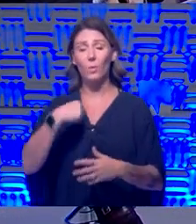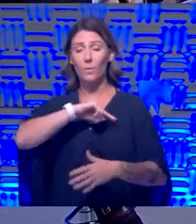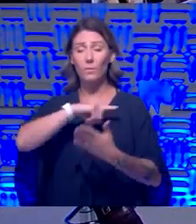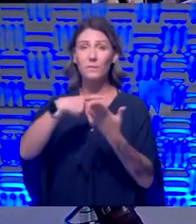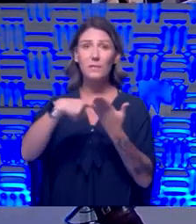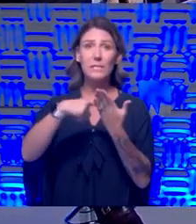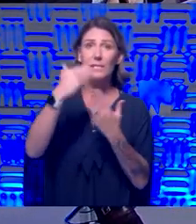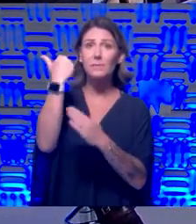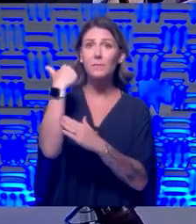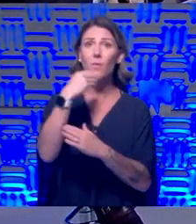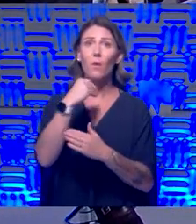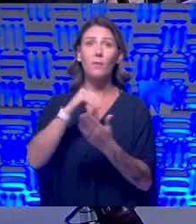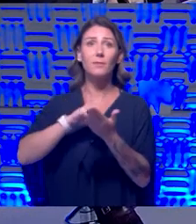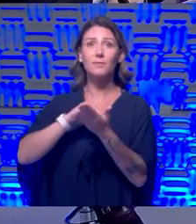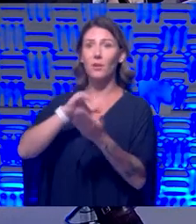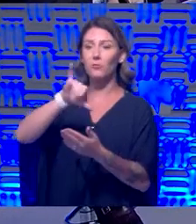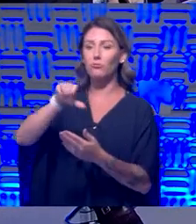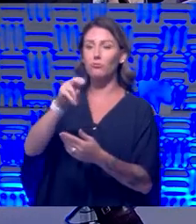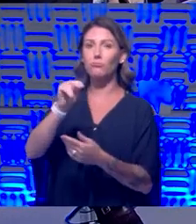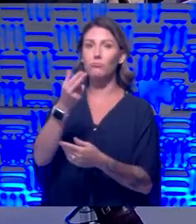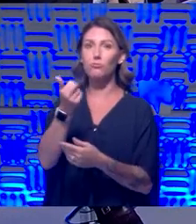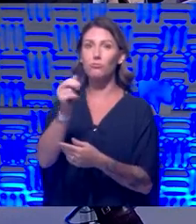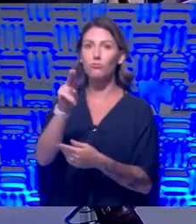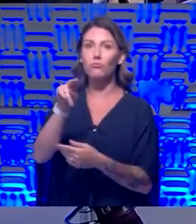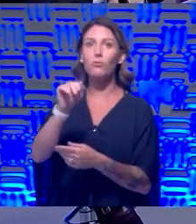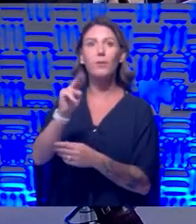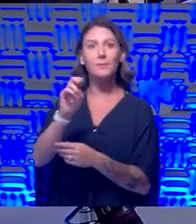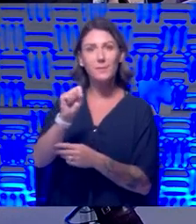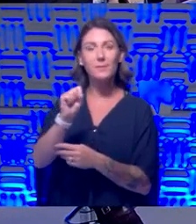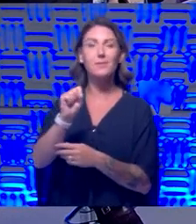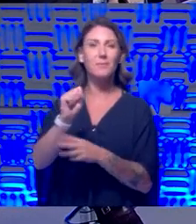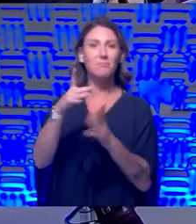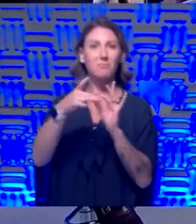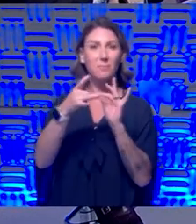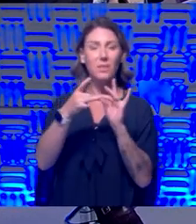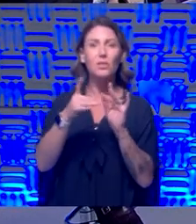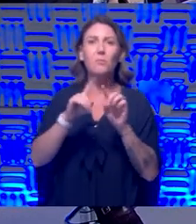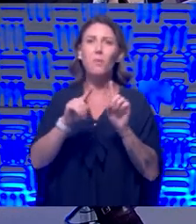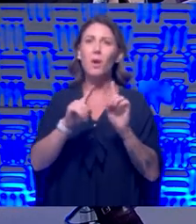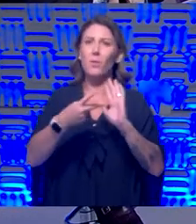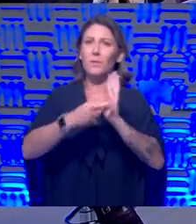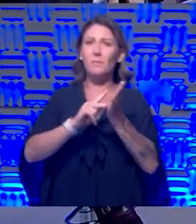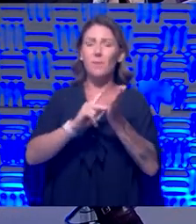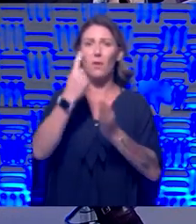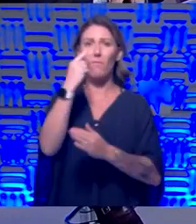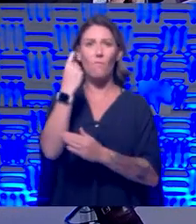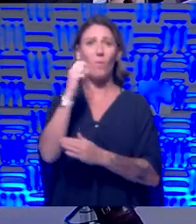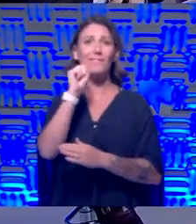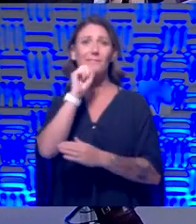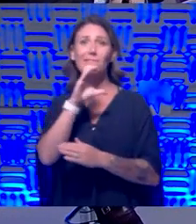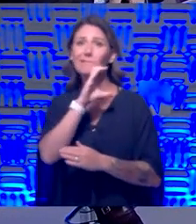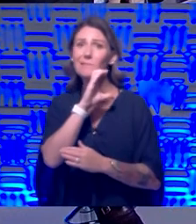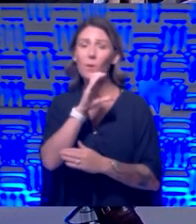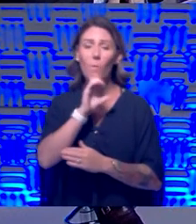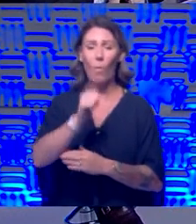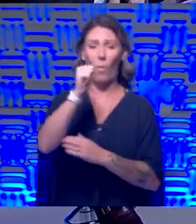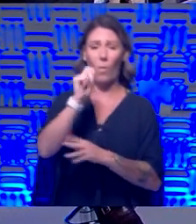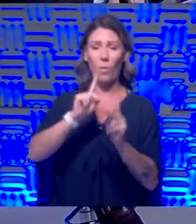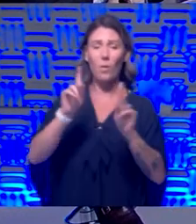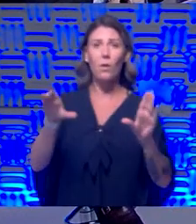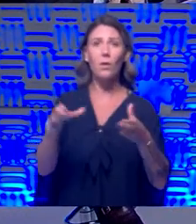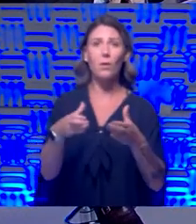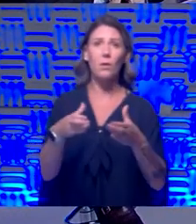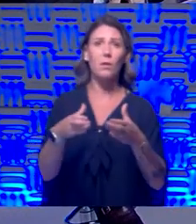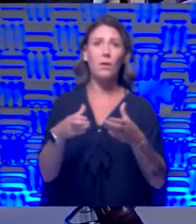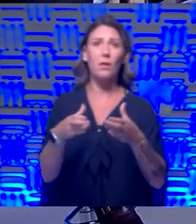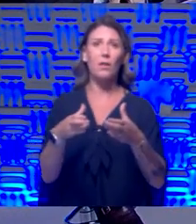and Dr. Johnson just mentioned it as well, but, but talk to us a little bit. What does it mean, especially for an elderly population? Those who could be shut